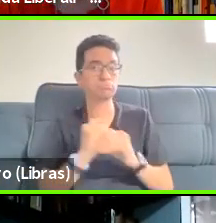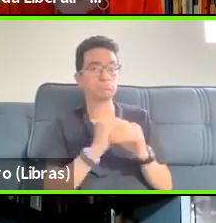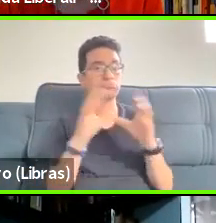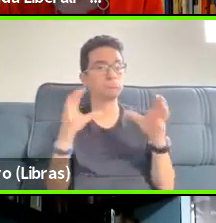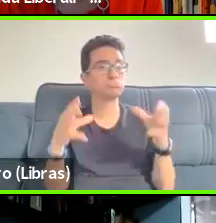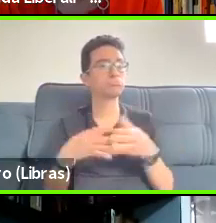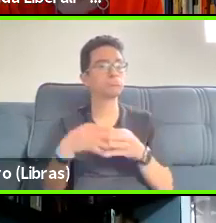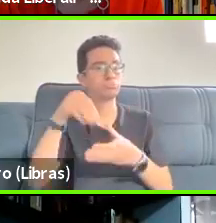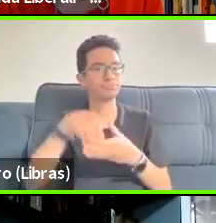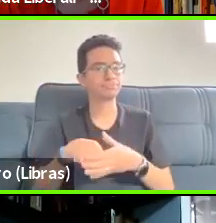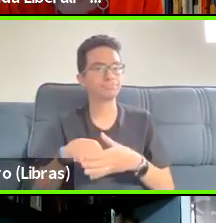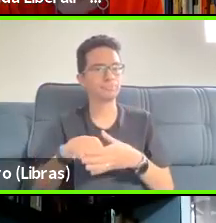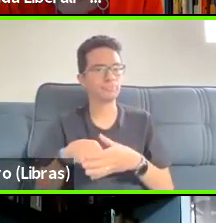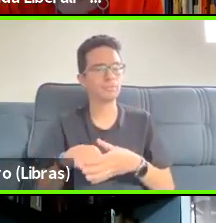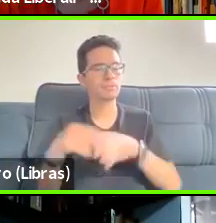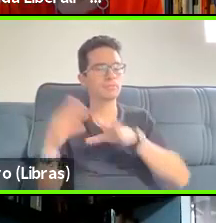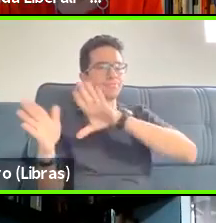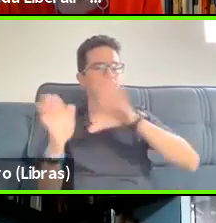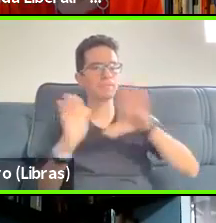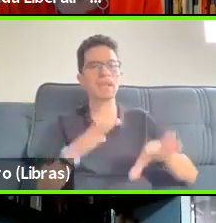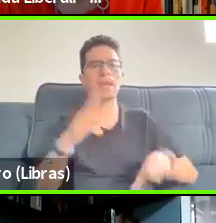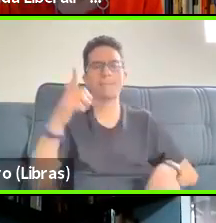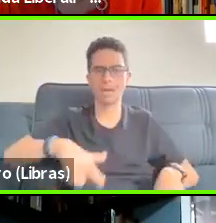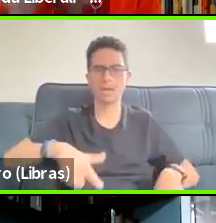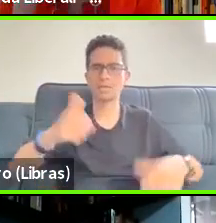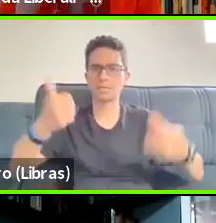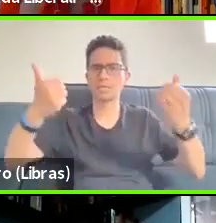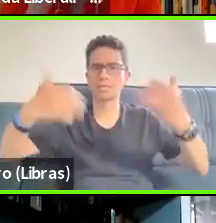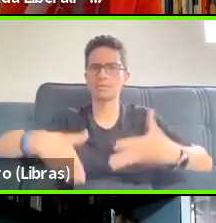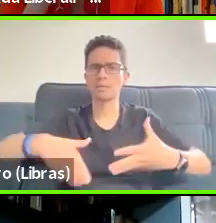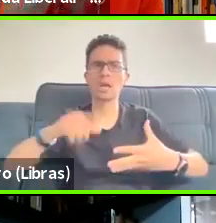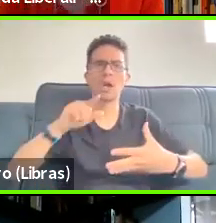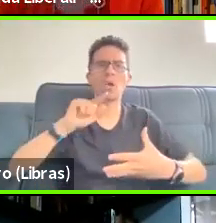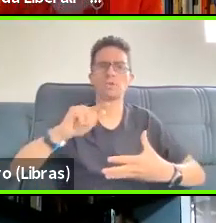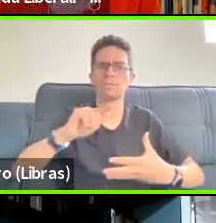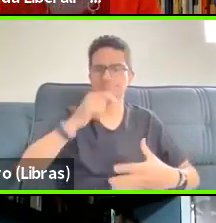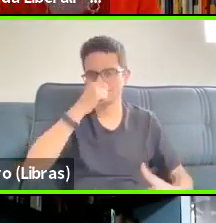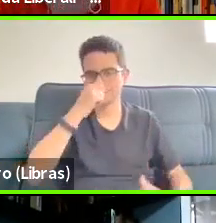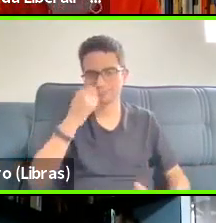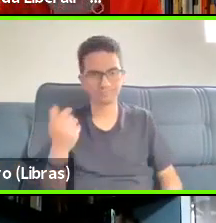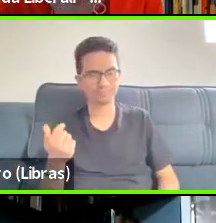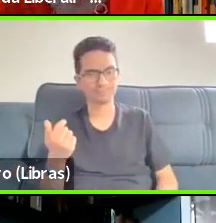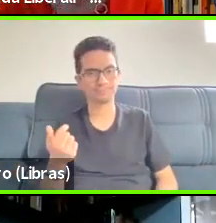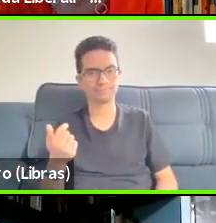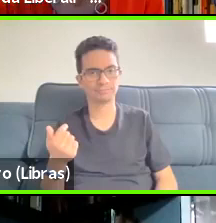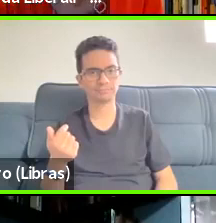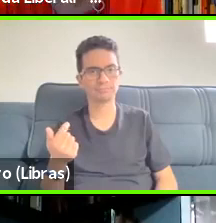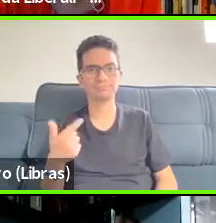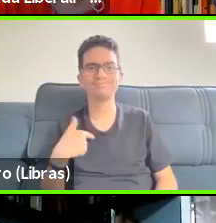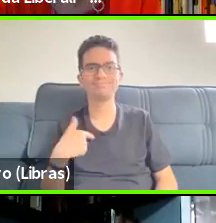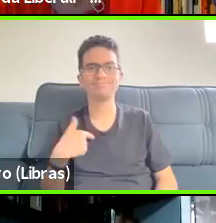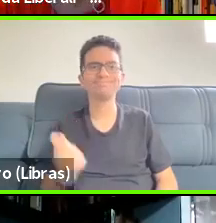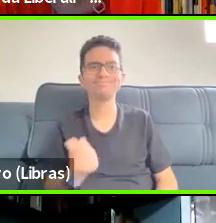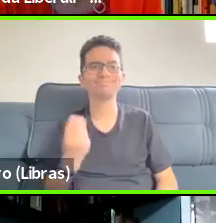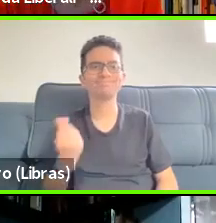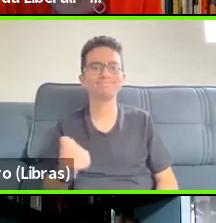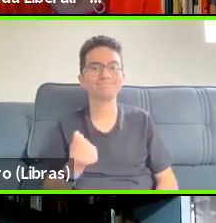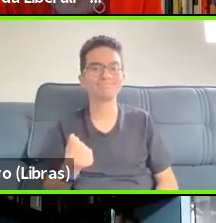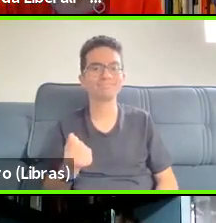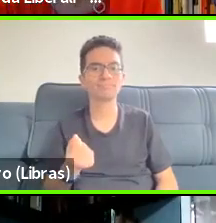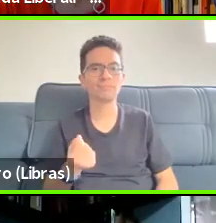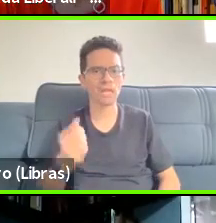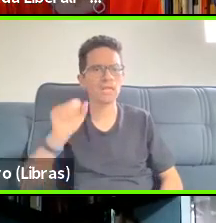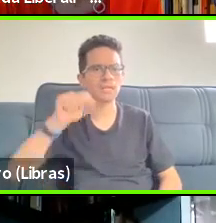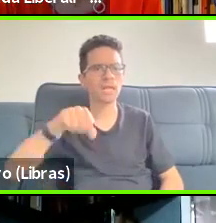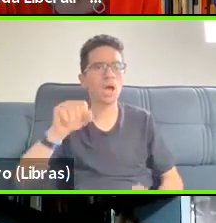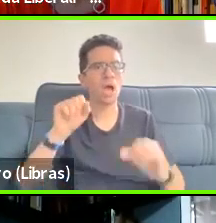that I think is really important for a starting point. I, I absolutely agree. We can't, we can't necessarily